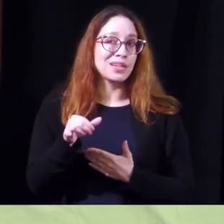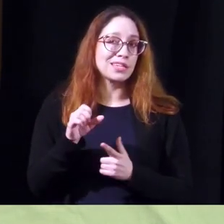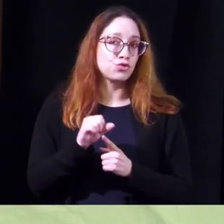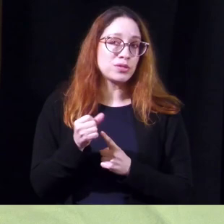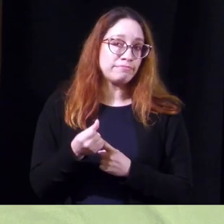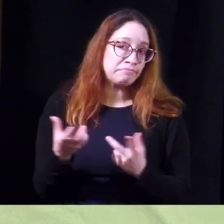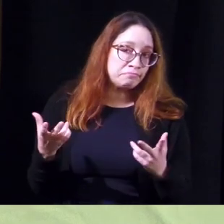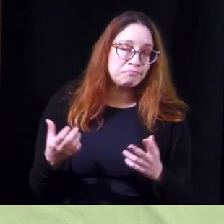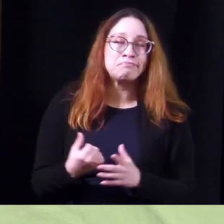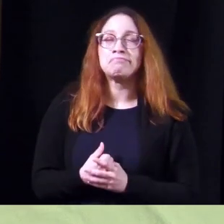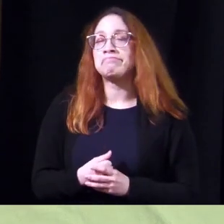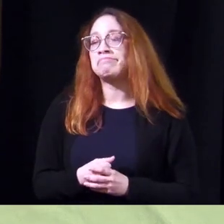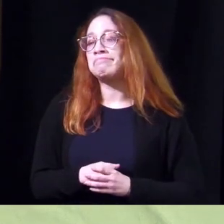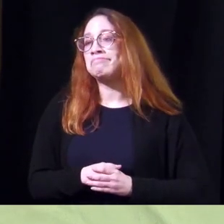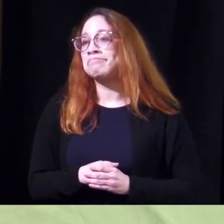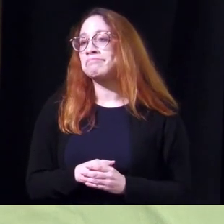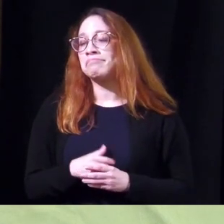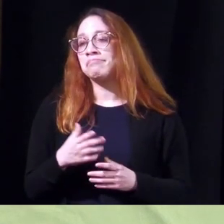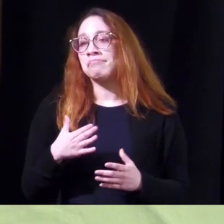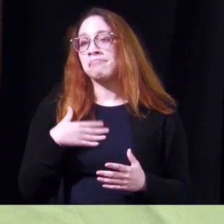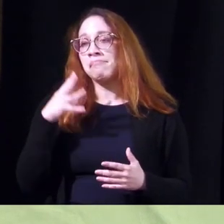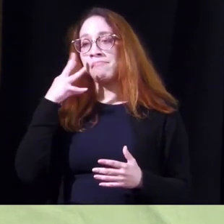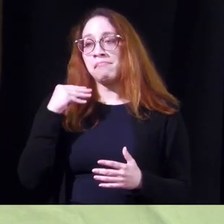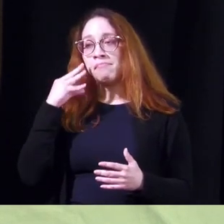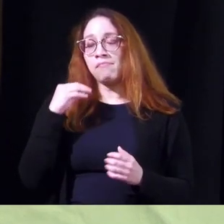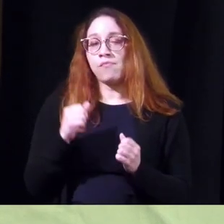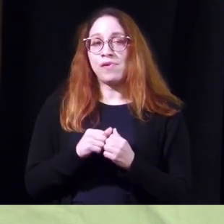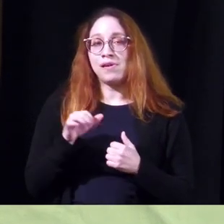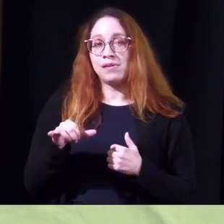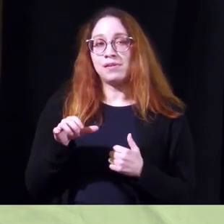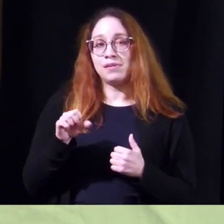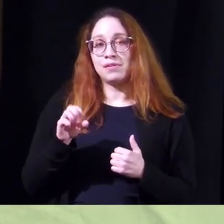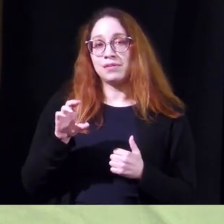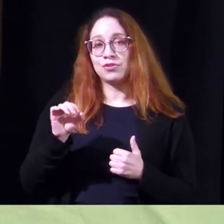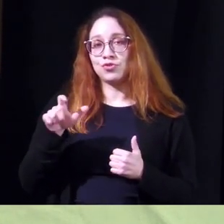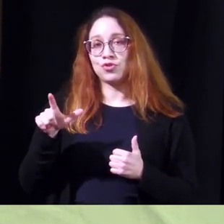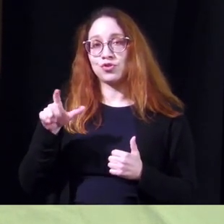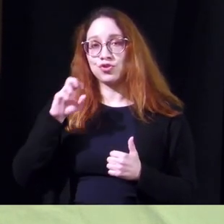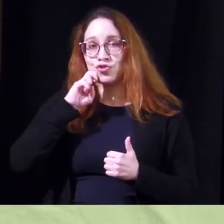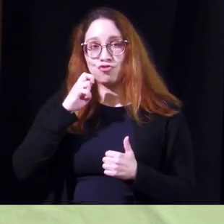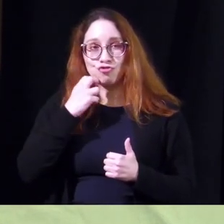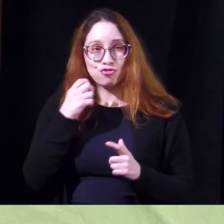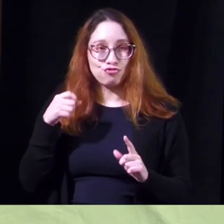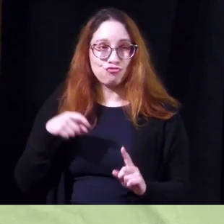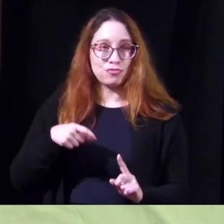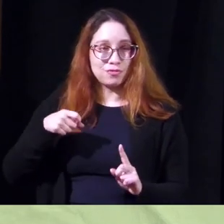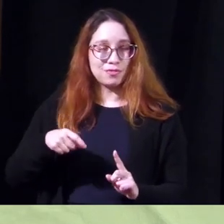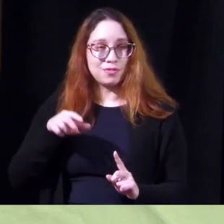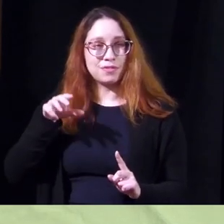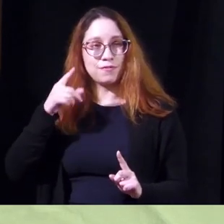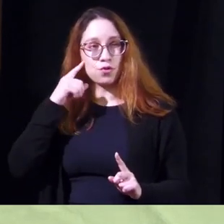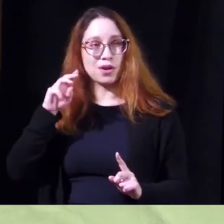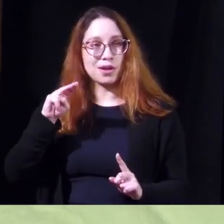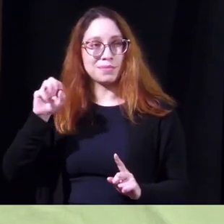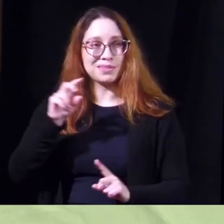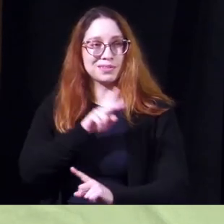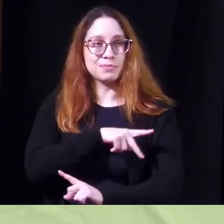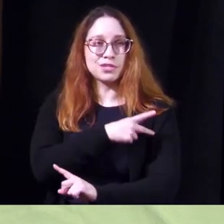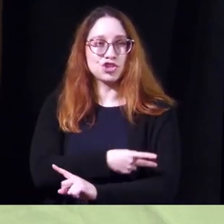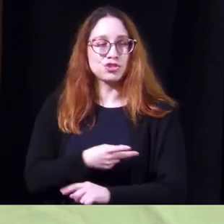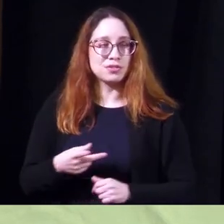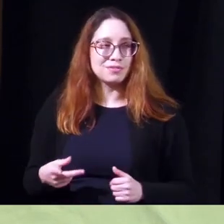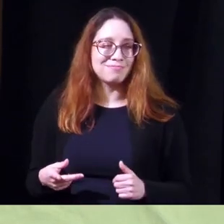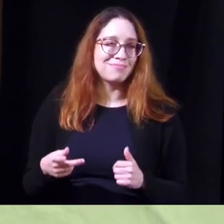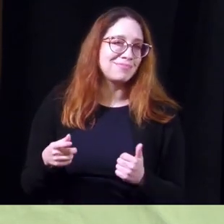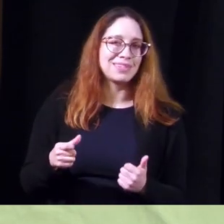cases but uh my experience with the sacral nerve stimulation in in ms patients is